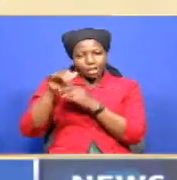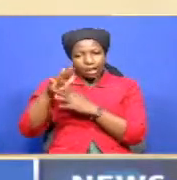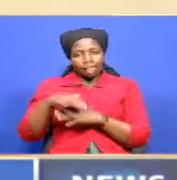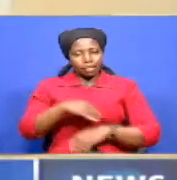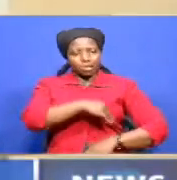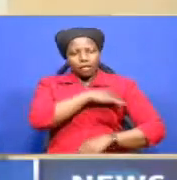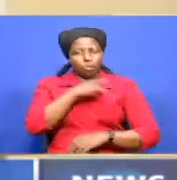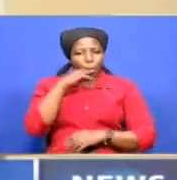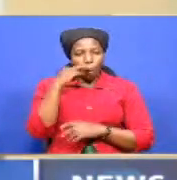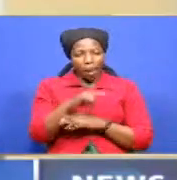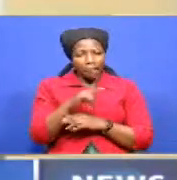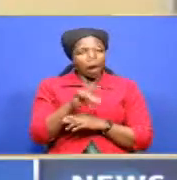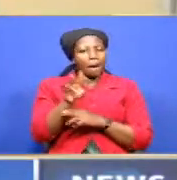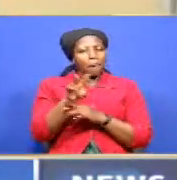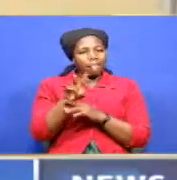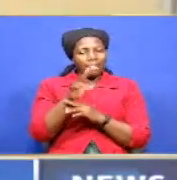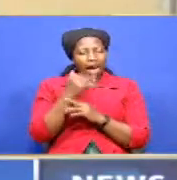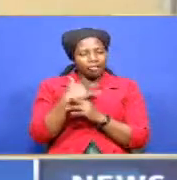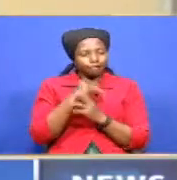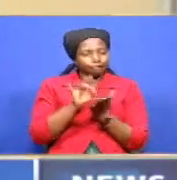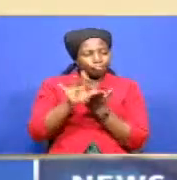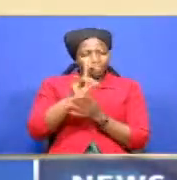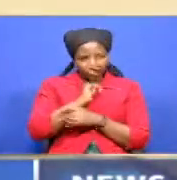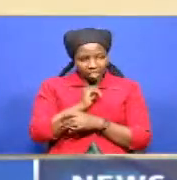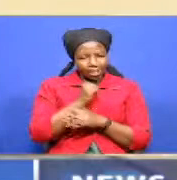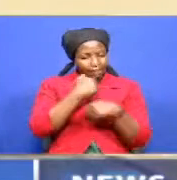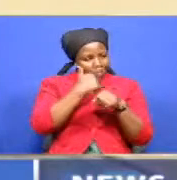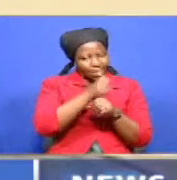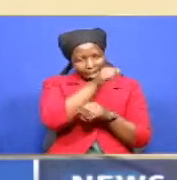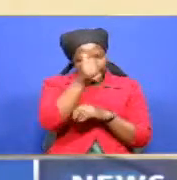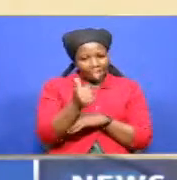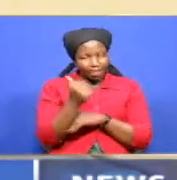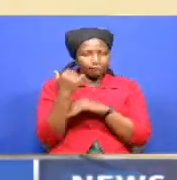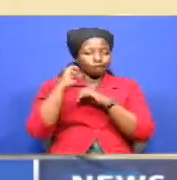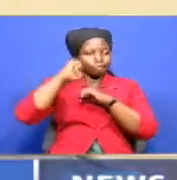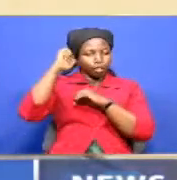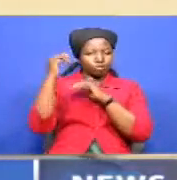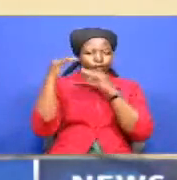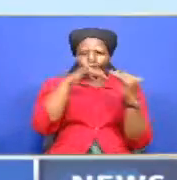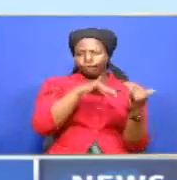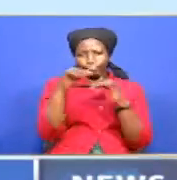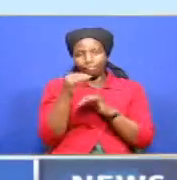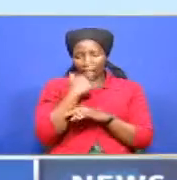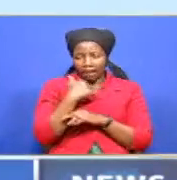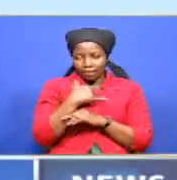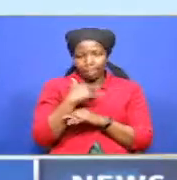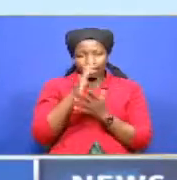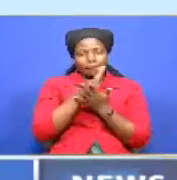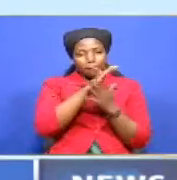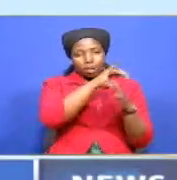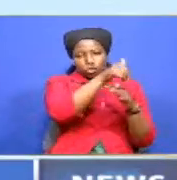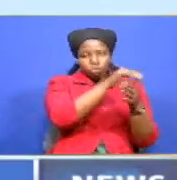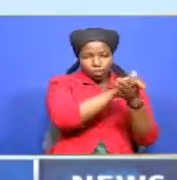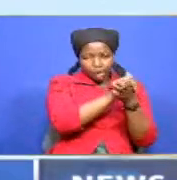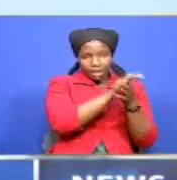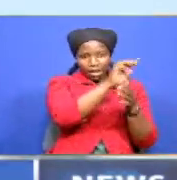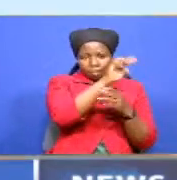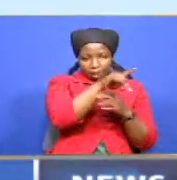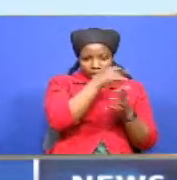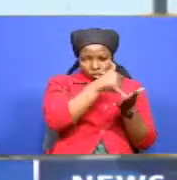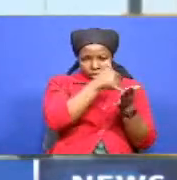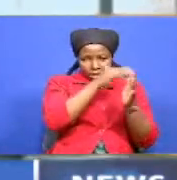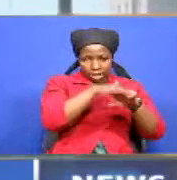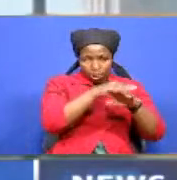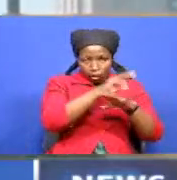respectively has touched off another round of political warfare. A section of Jubilee MPs including Kikuyu MP